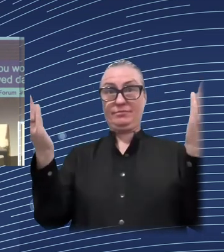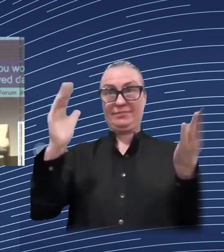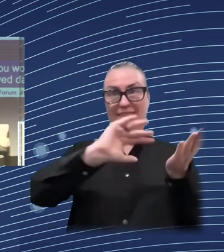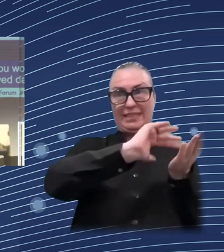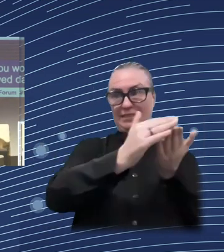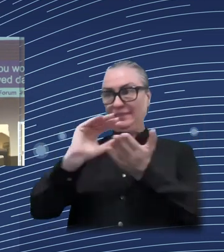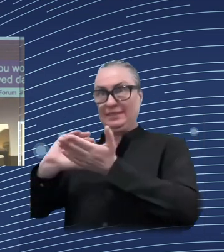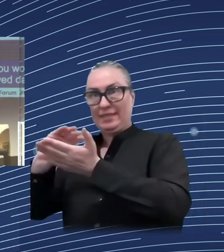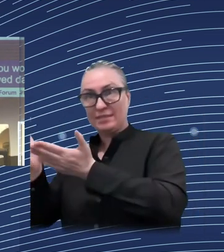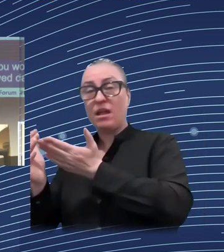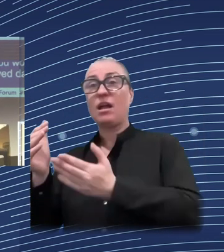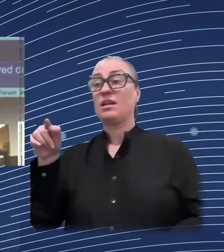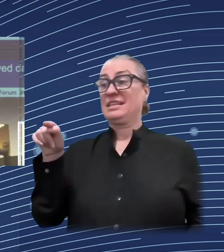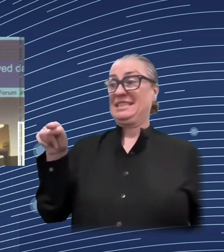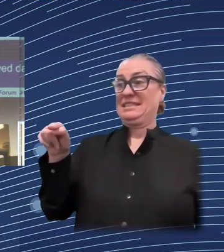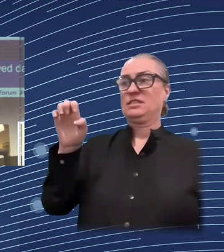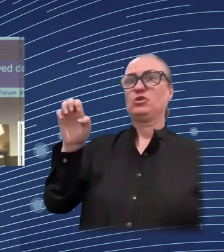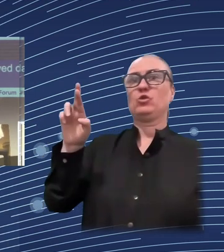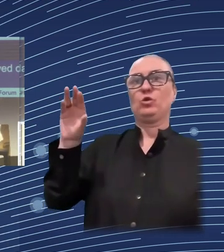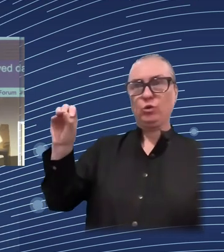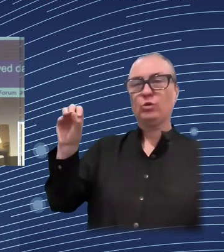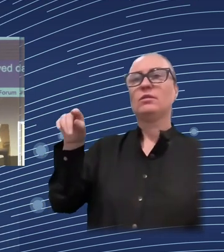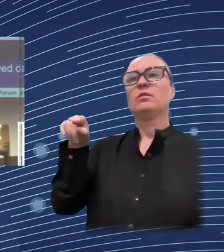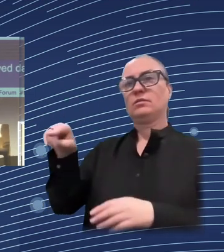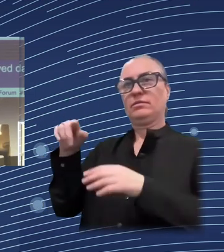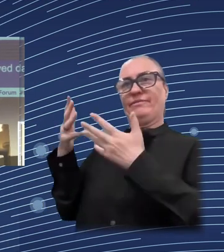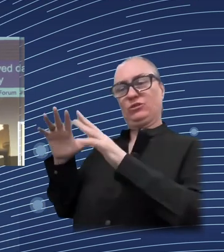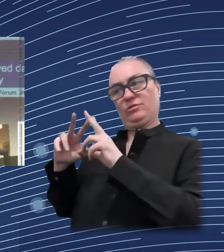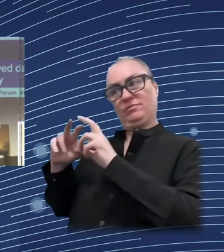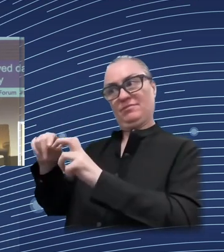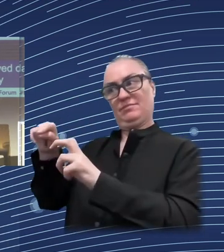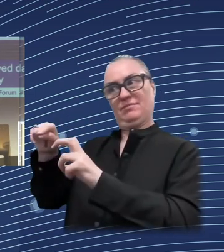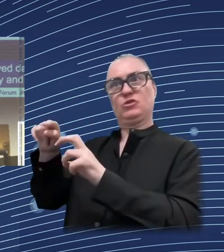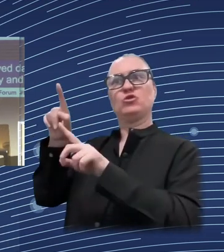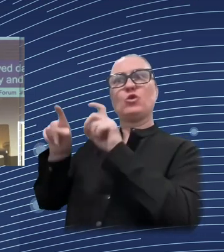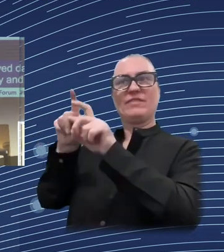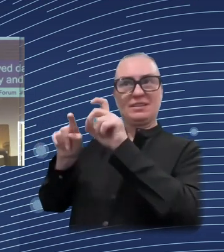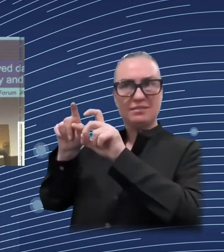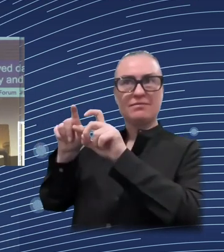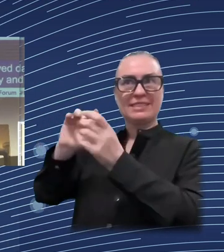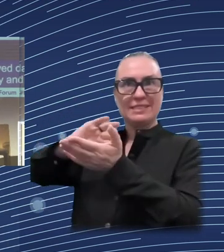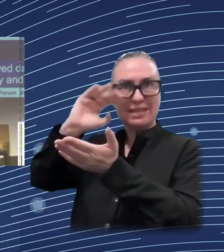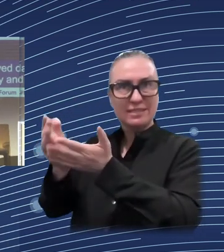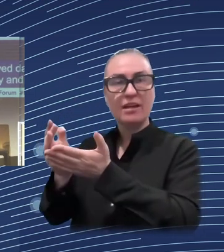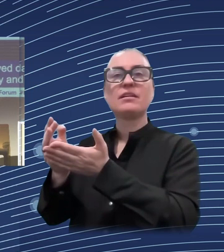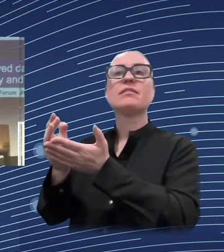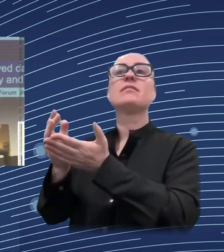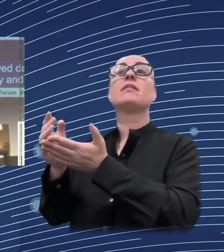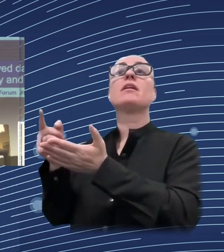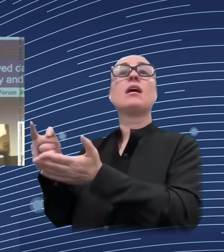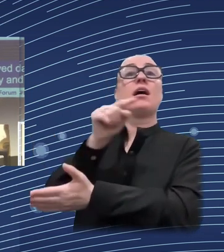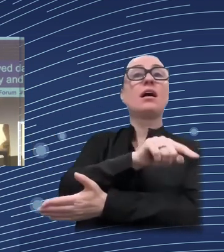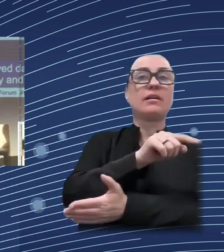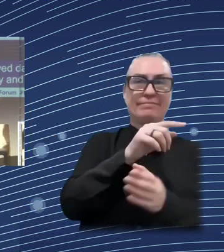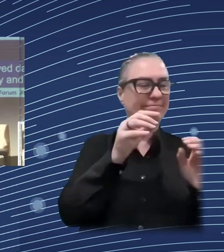Europe, has improved its timeliness recently, and it will improve further next year, right? By